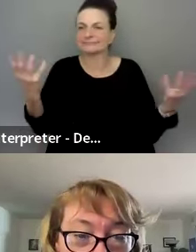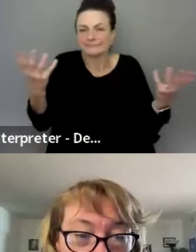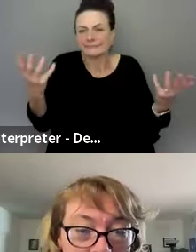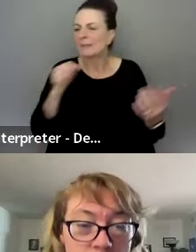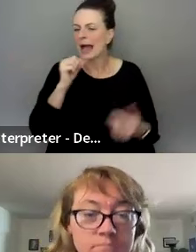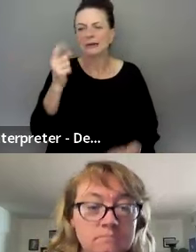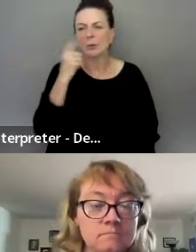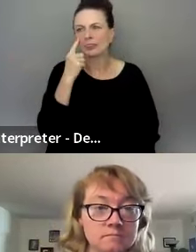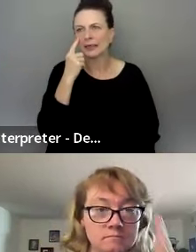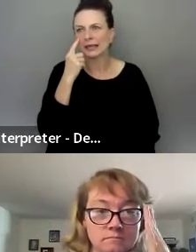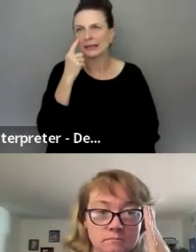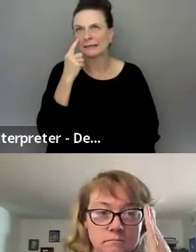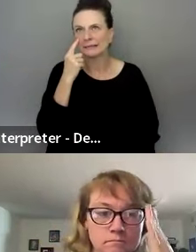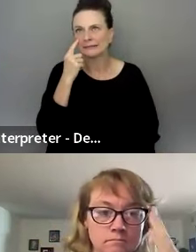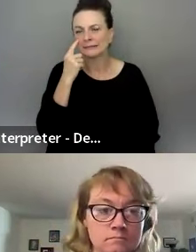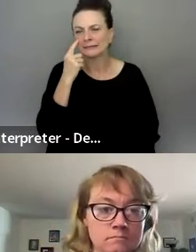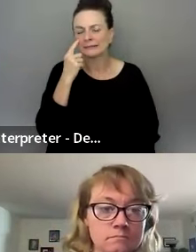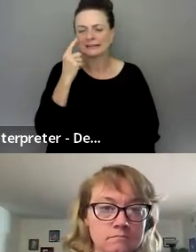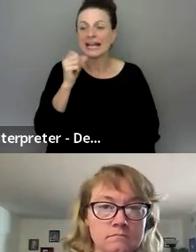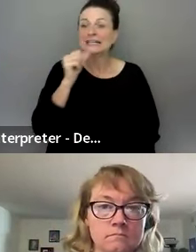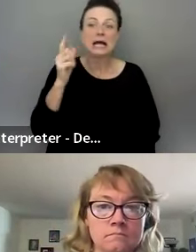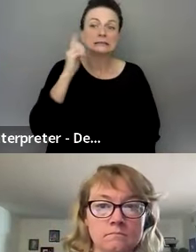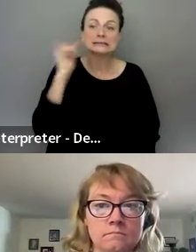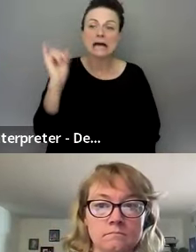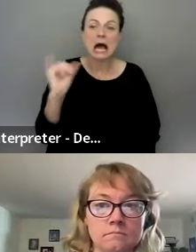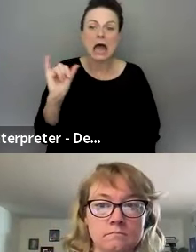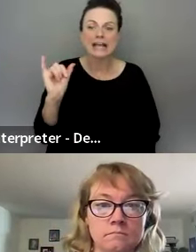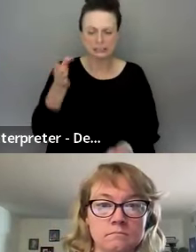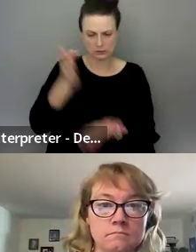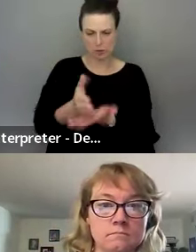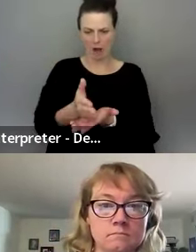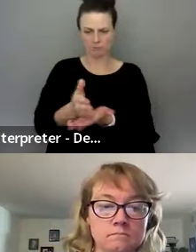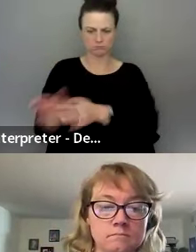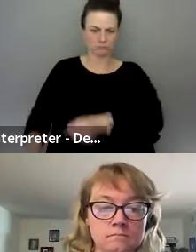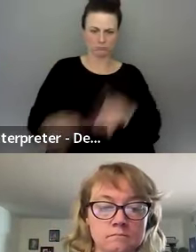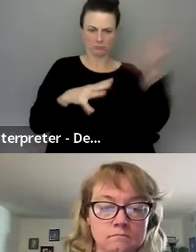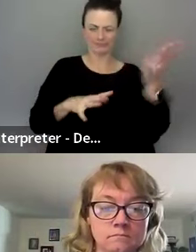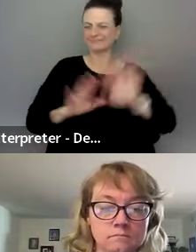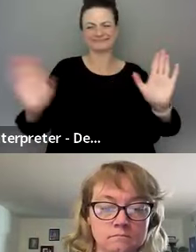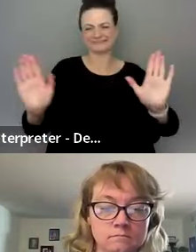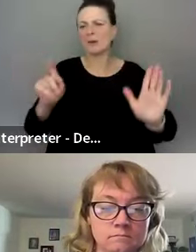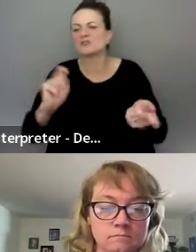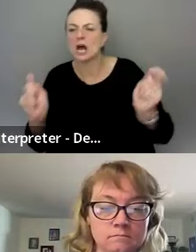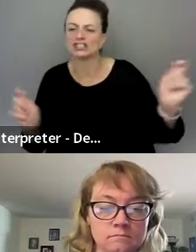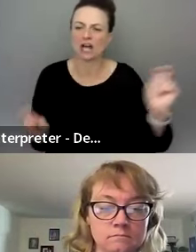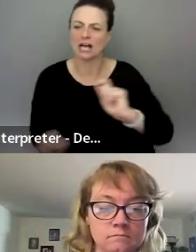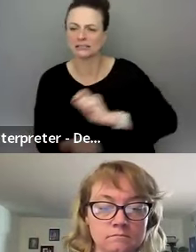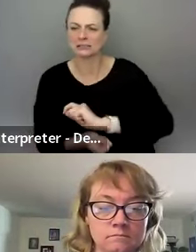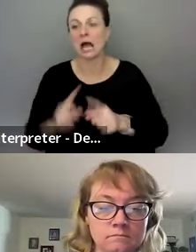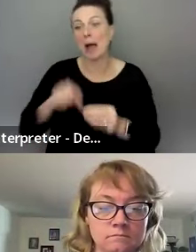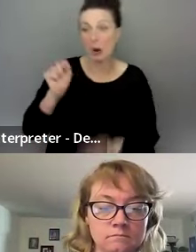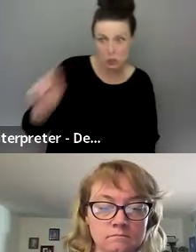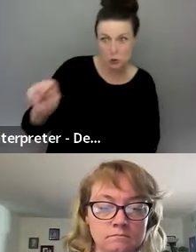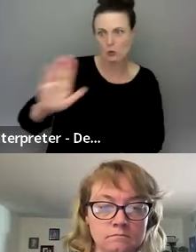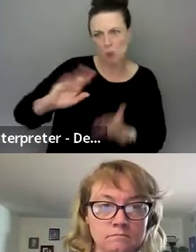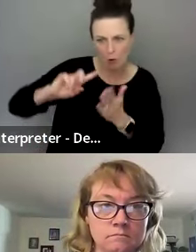I don't think it doesn't sound like it's a stop. Uh, we just have to make those adjustments about you and